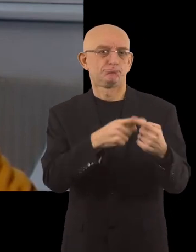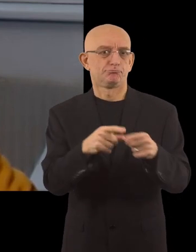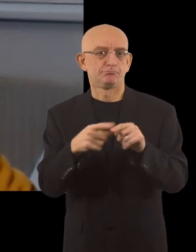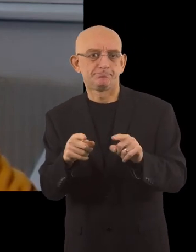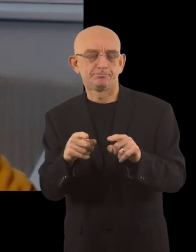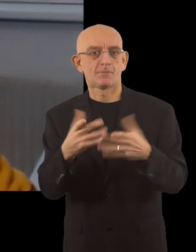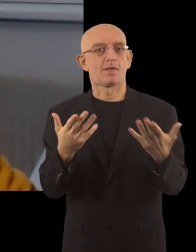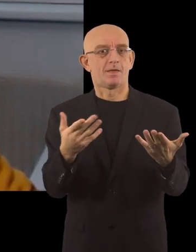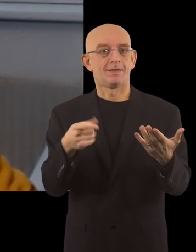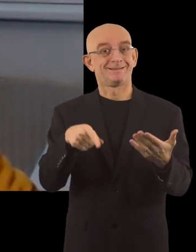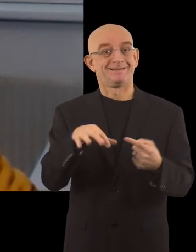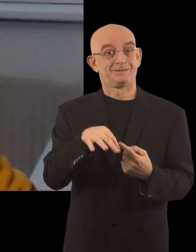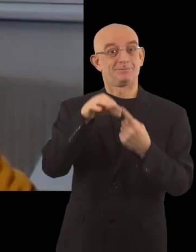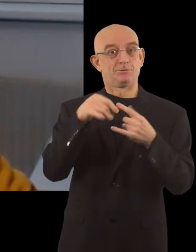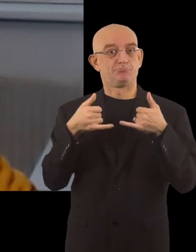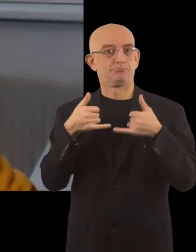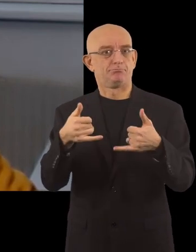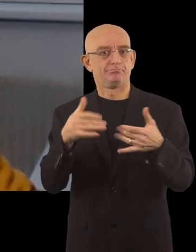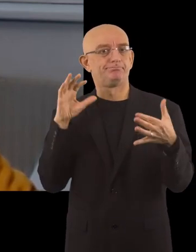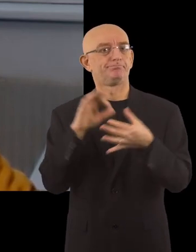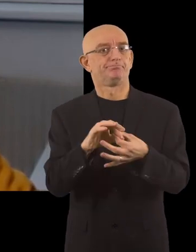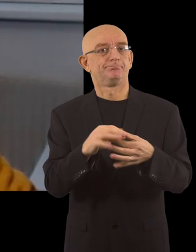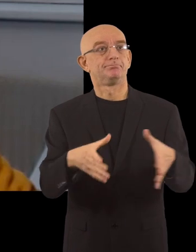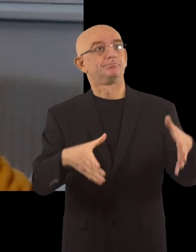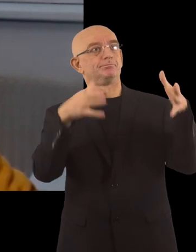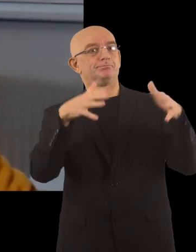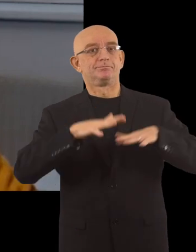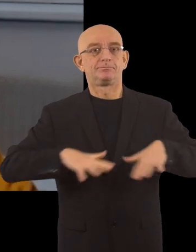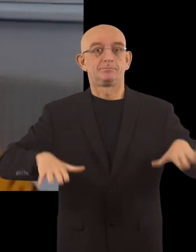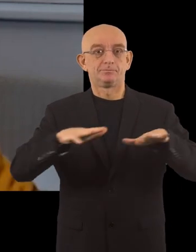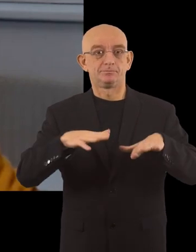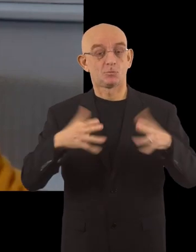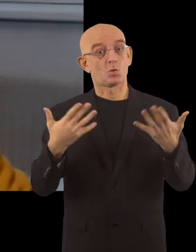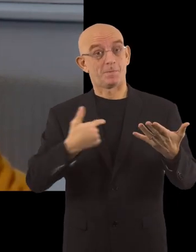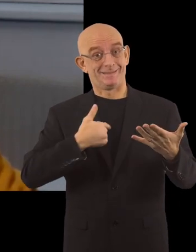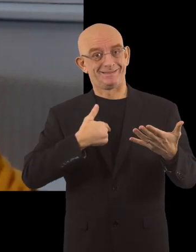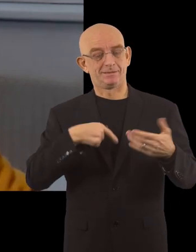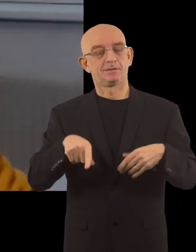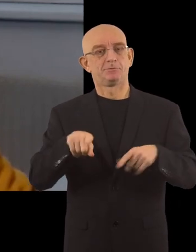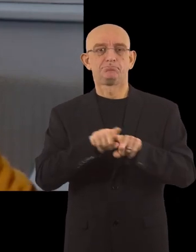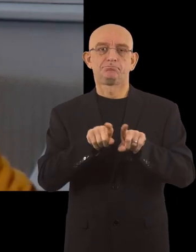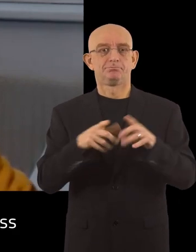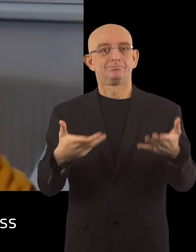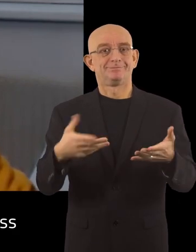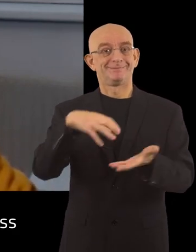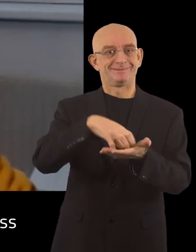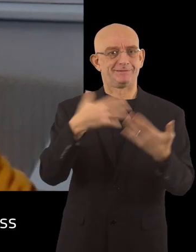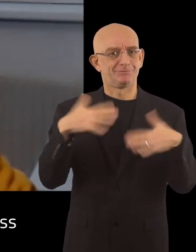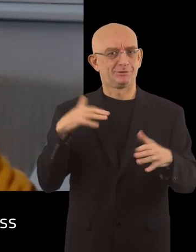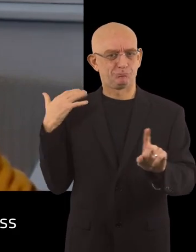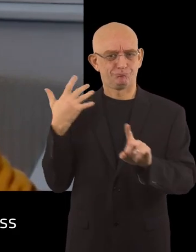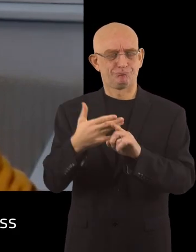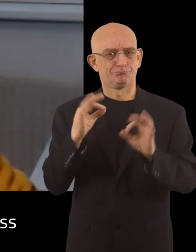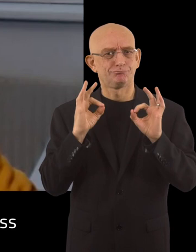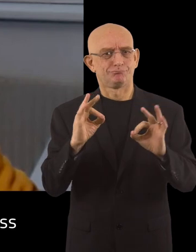This special mention this year is on built environment. To me, this means that the city that won